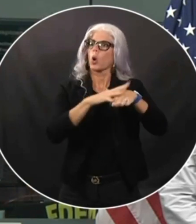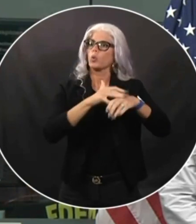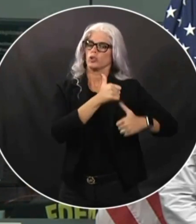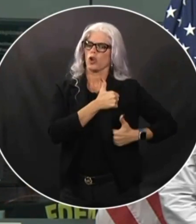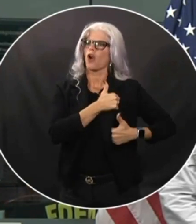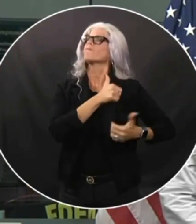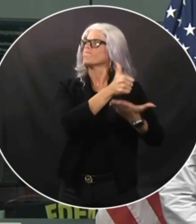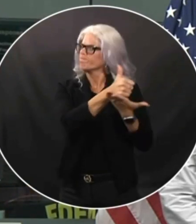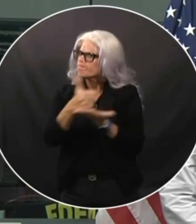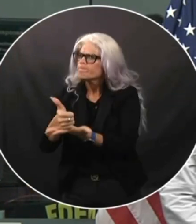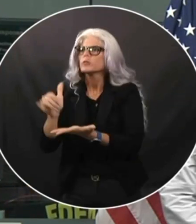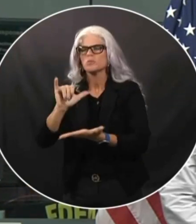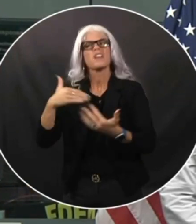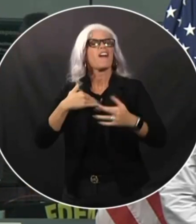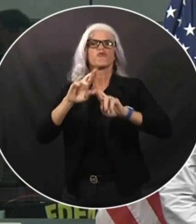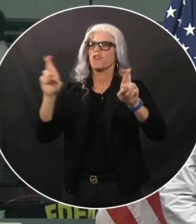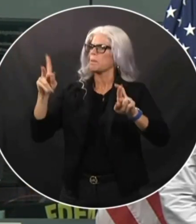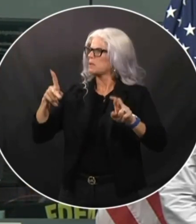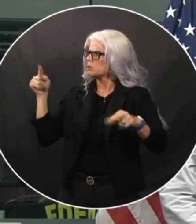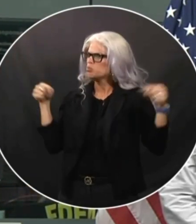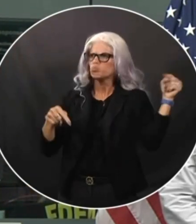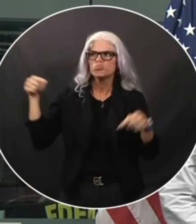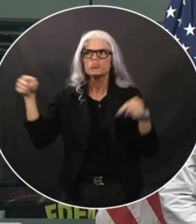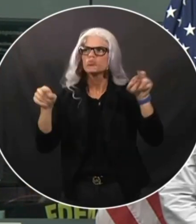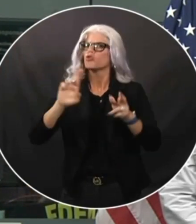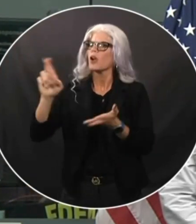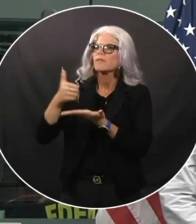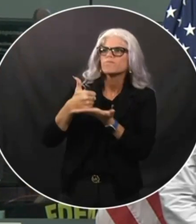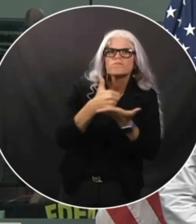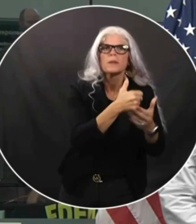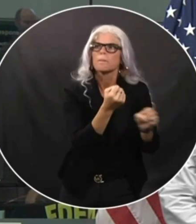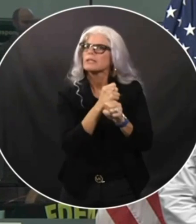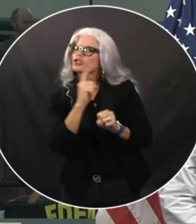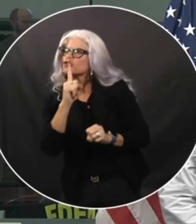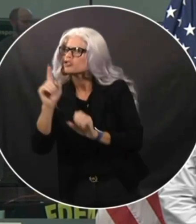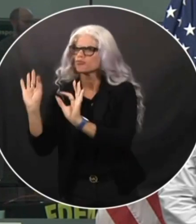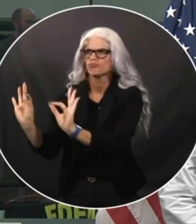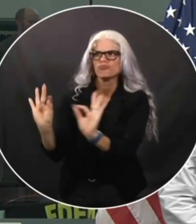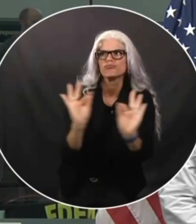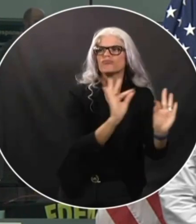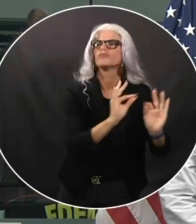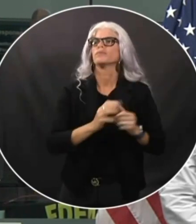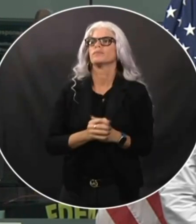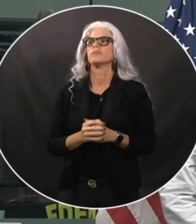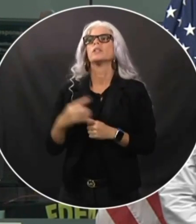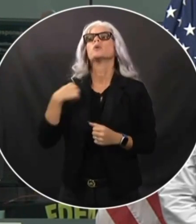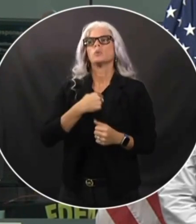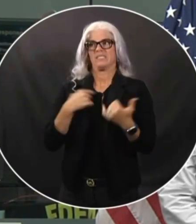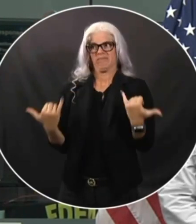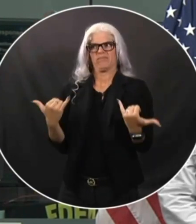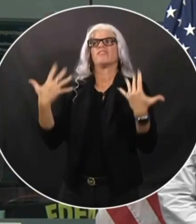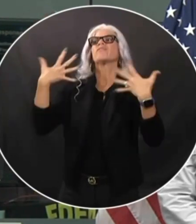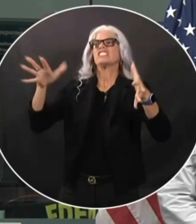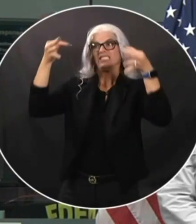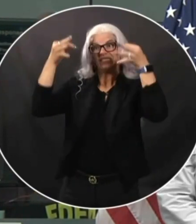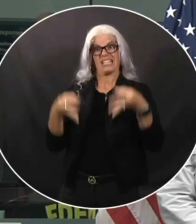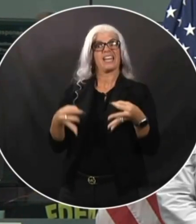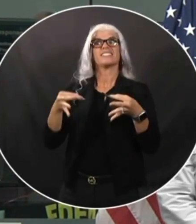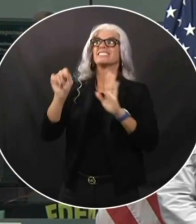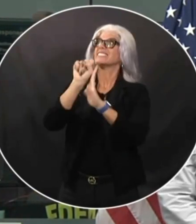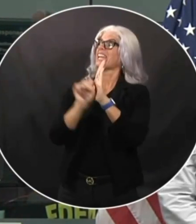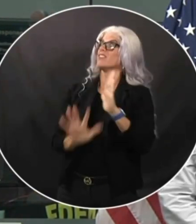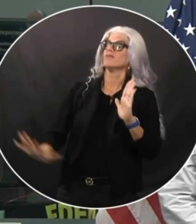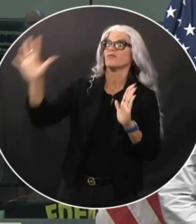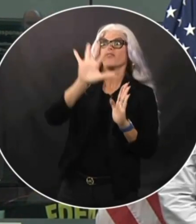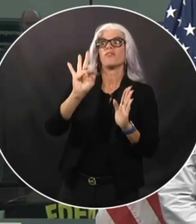in both preparation and response. Of course, we've declared a state of emergency for the entire state, given the uncertainty that